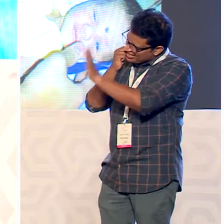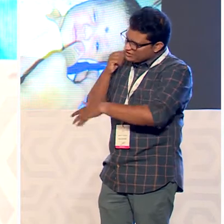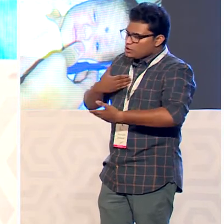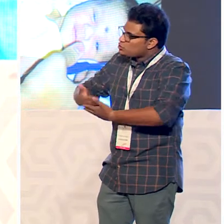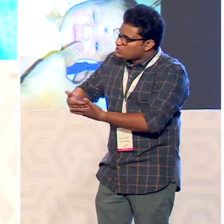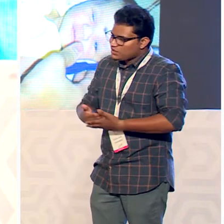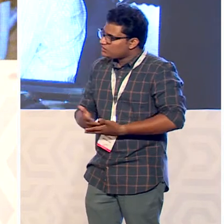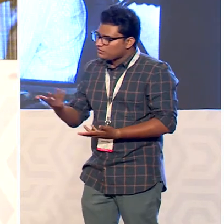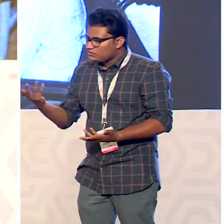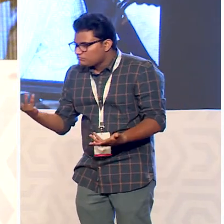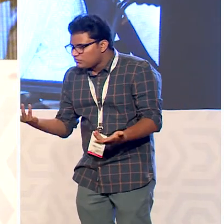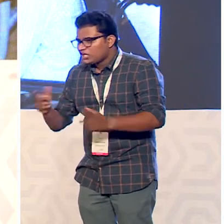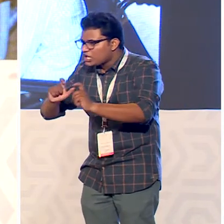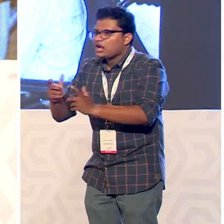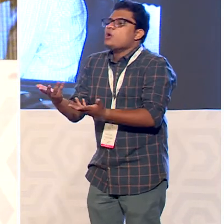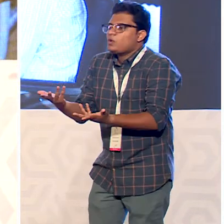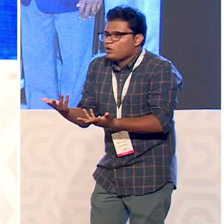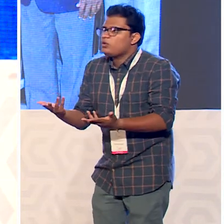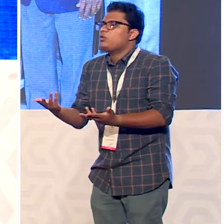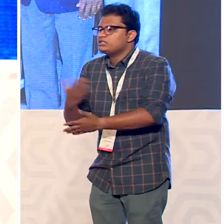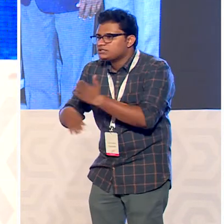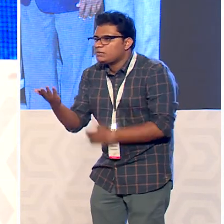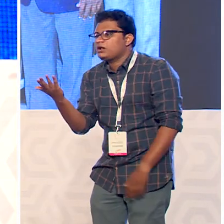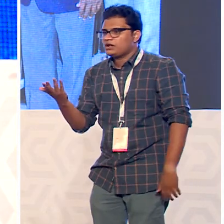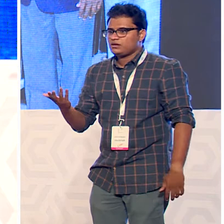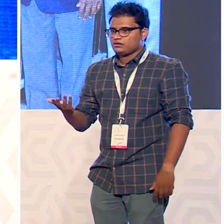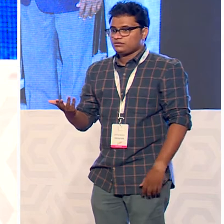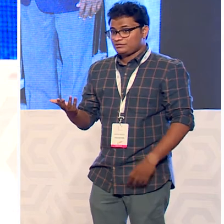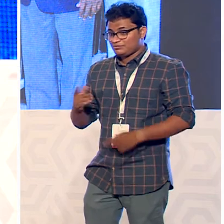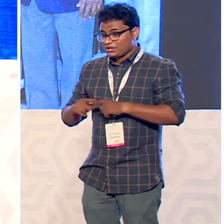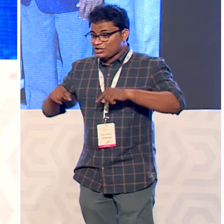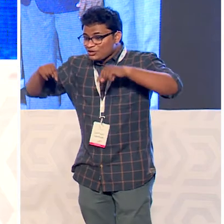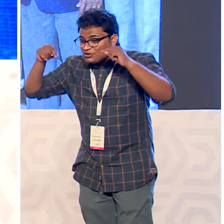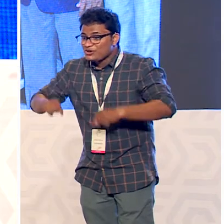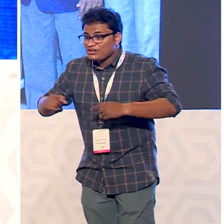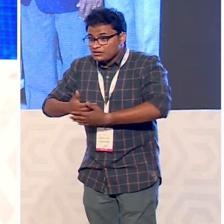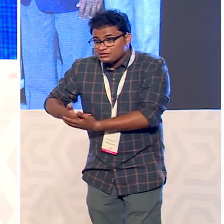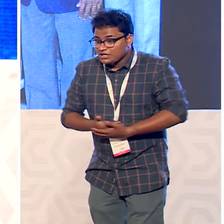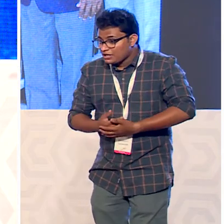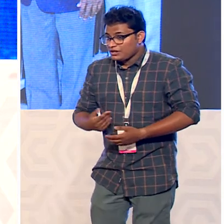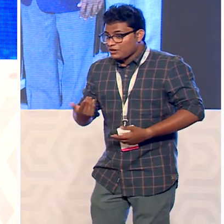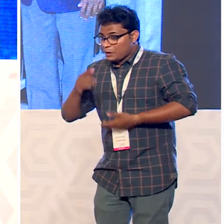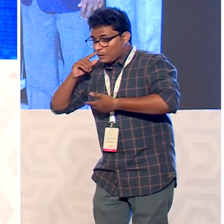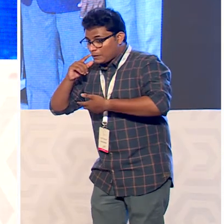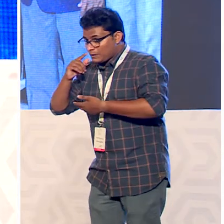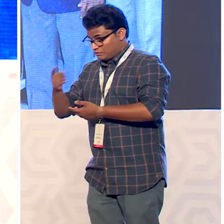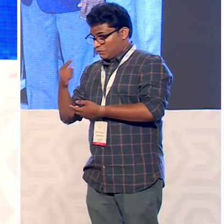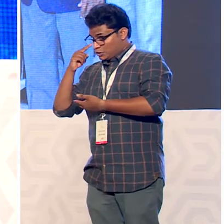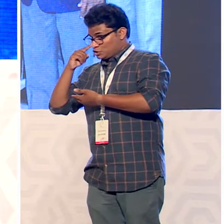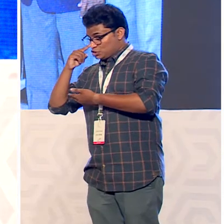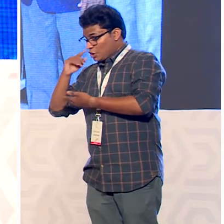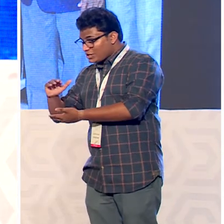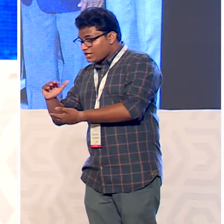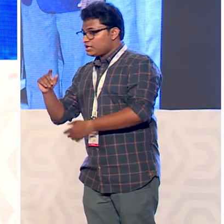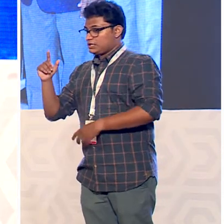be uh healthy um but today my children both the children my daughter was seven years my